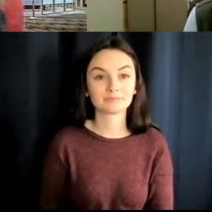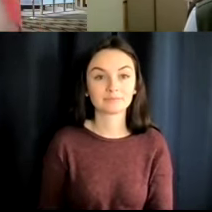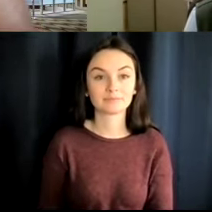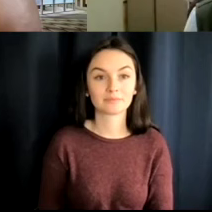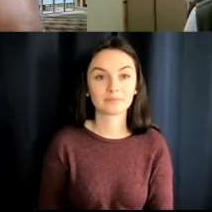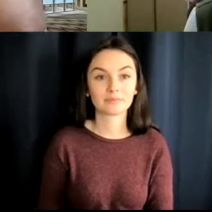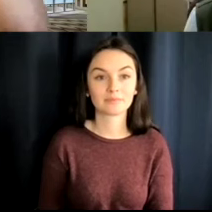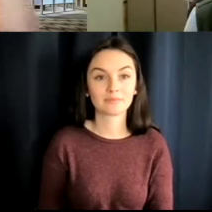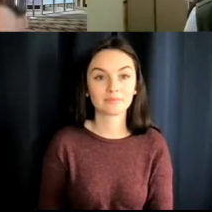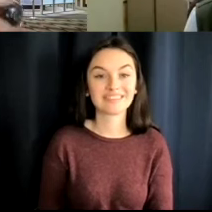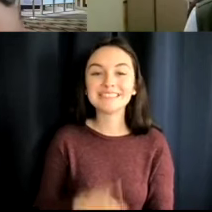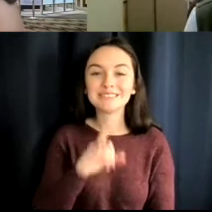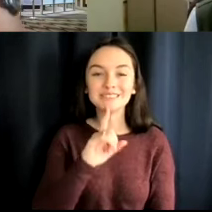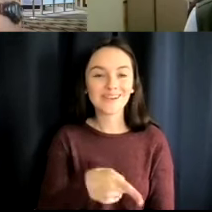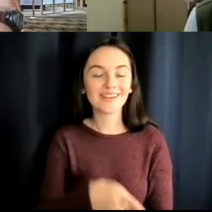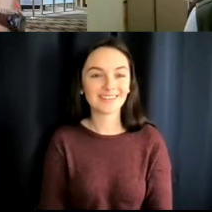Sure, do.